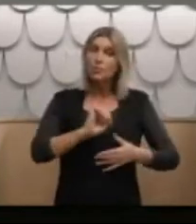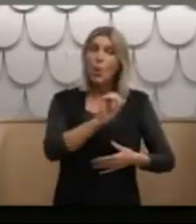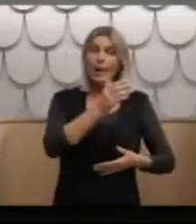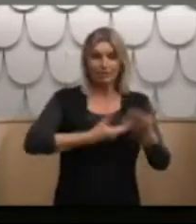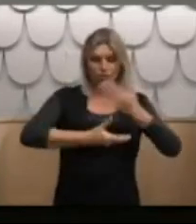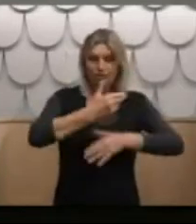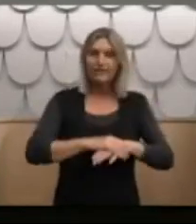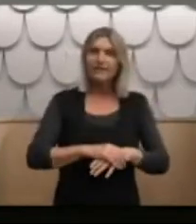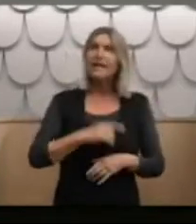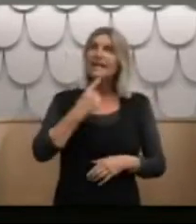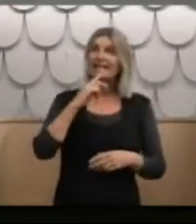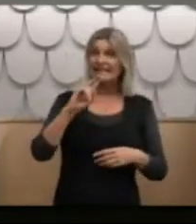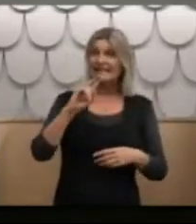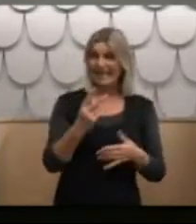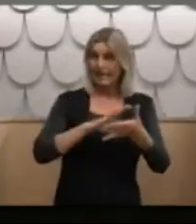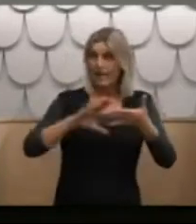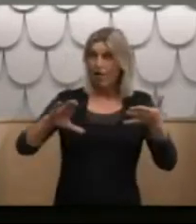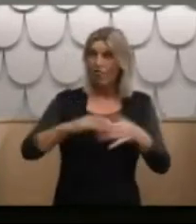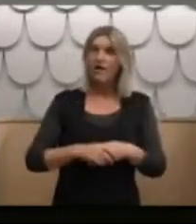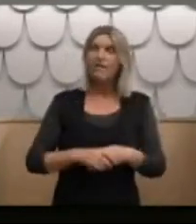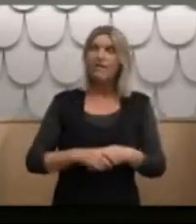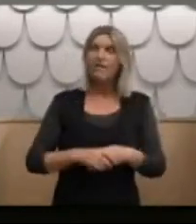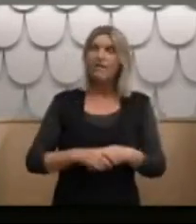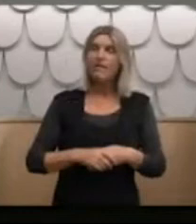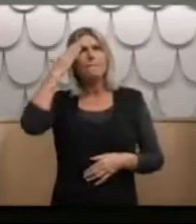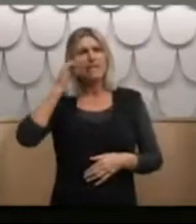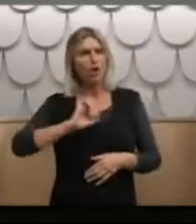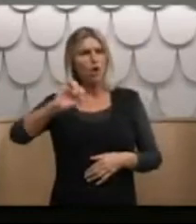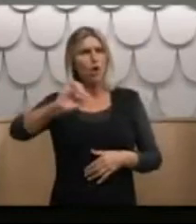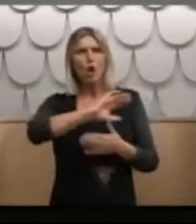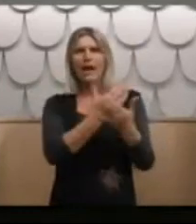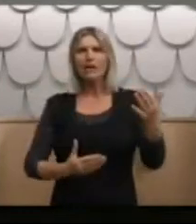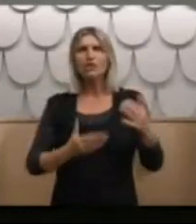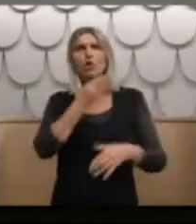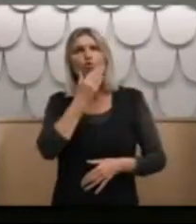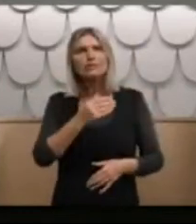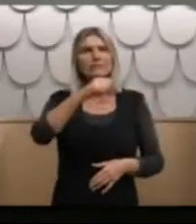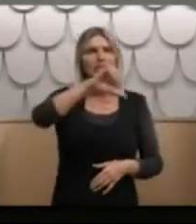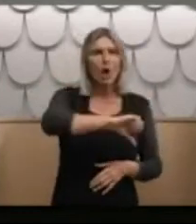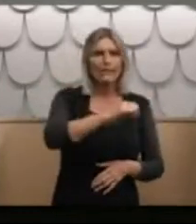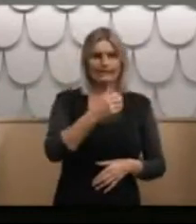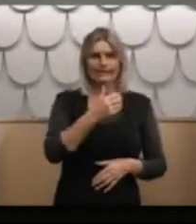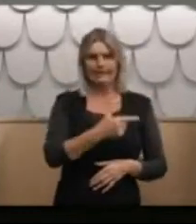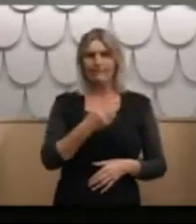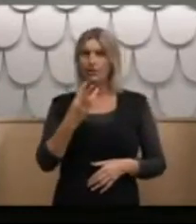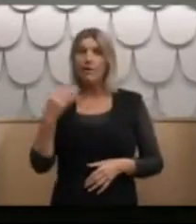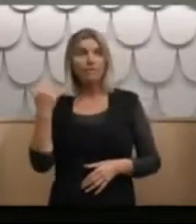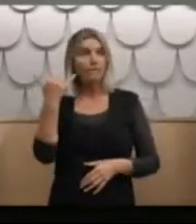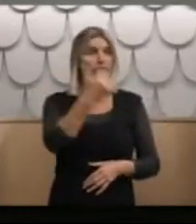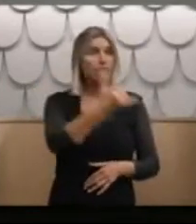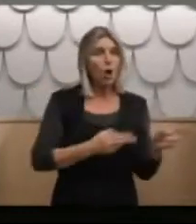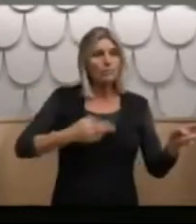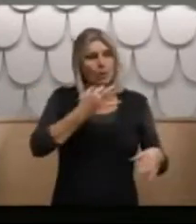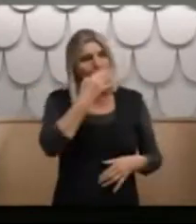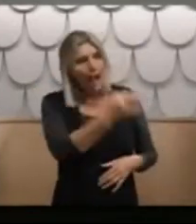says in the second paragraph, Regarding the mother's allegation that at Christmas 1973, she rang the hospital to